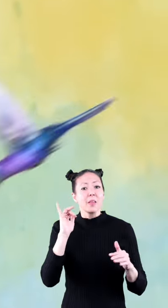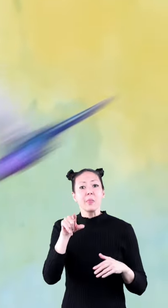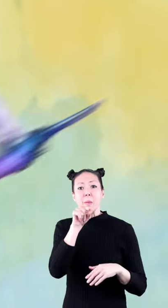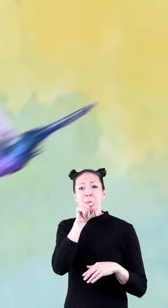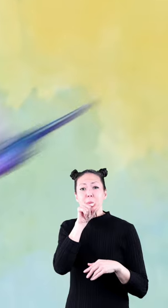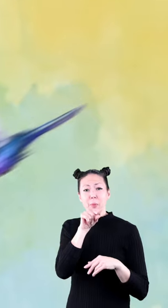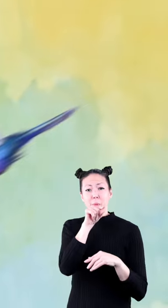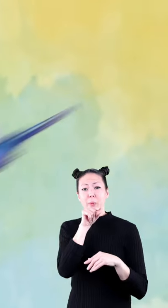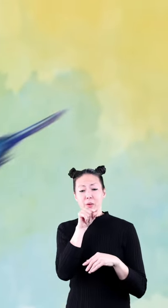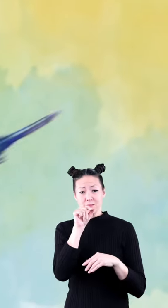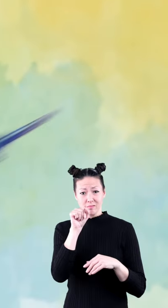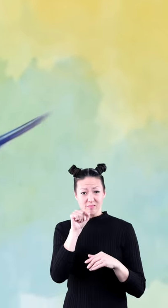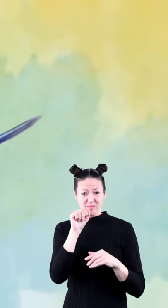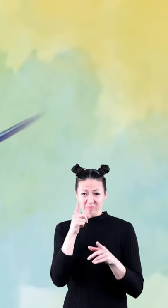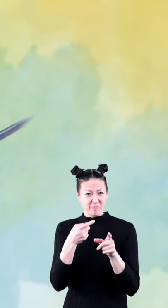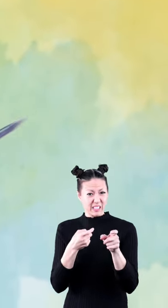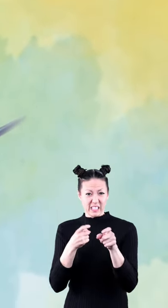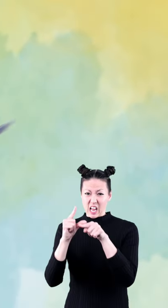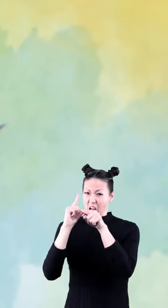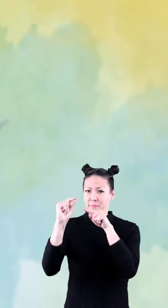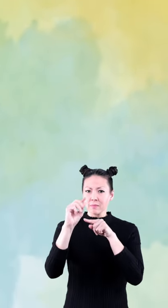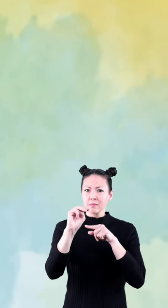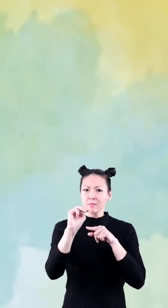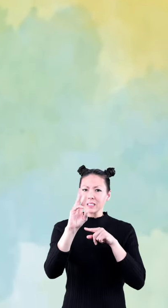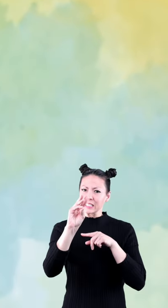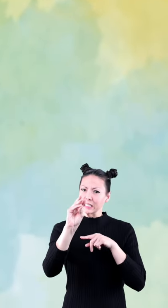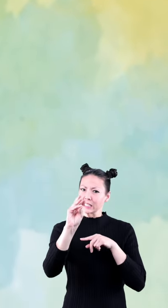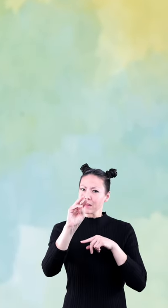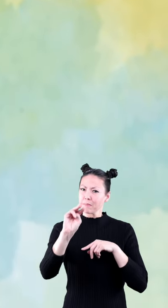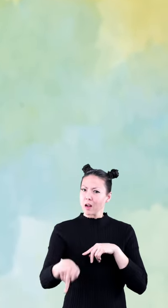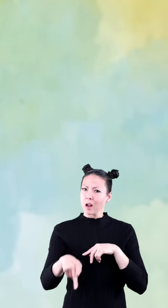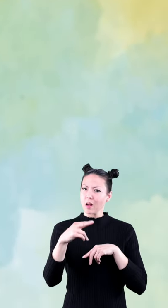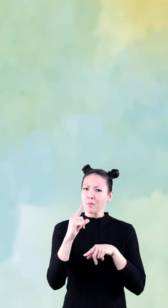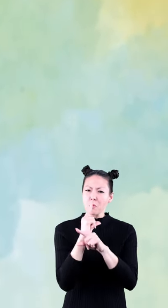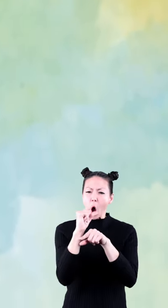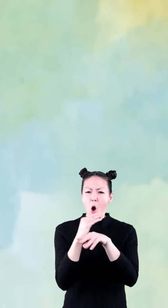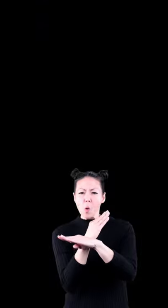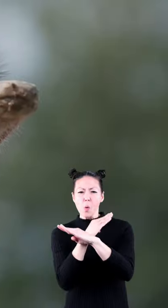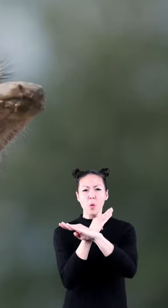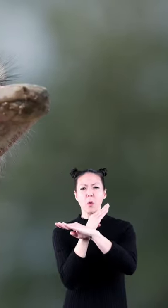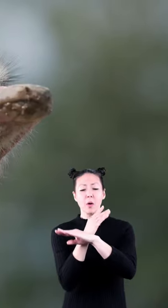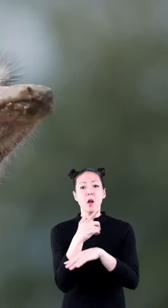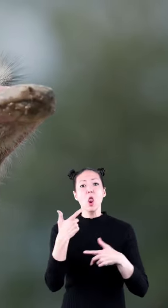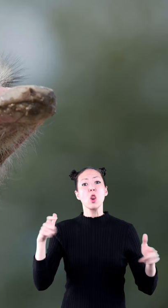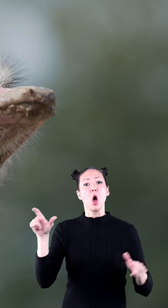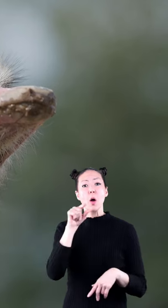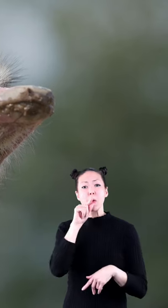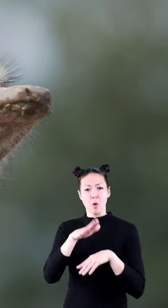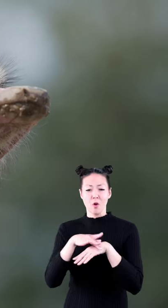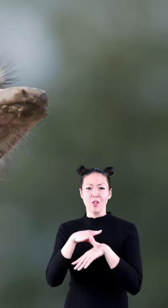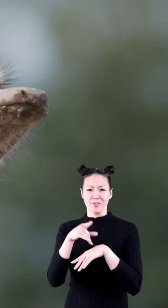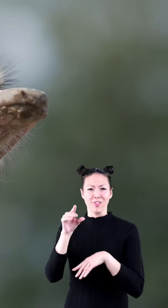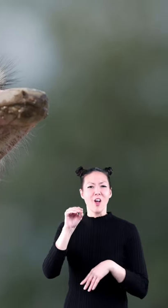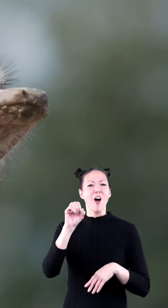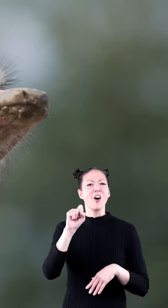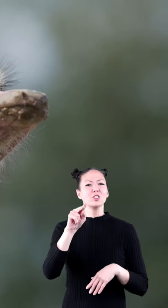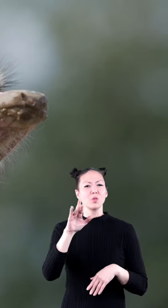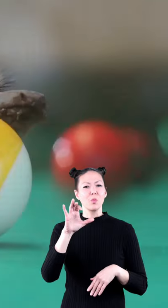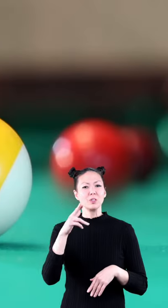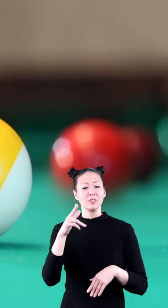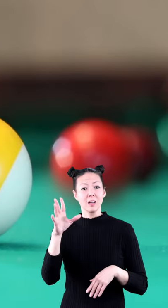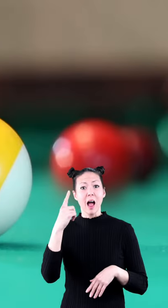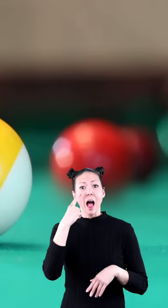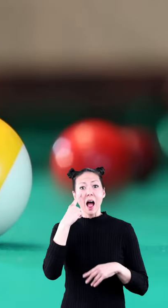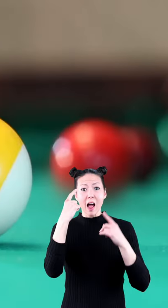hummingbird dives it can reach speeds up to 60 miles per hour the largest bird on earth is an ostrich